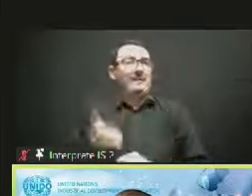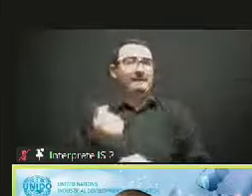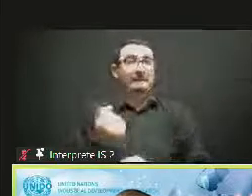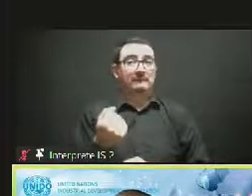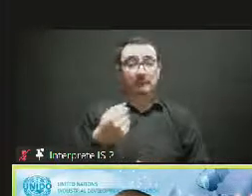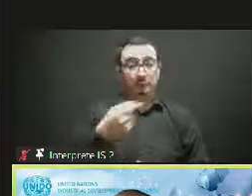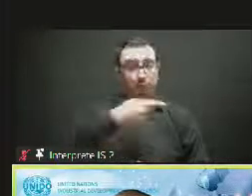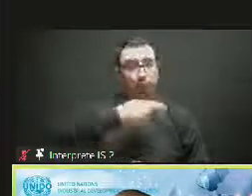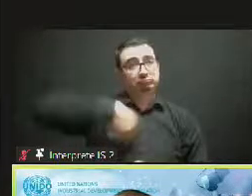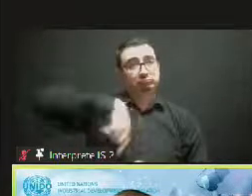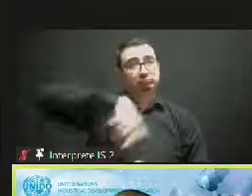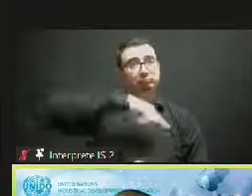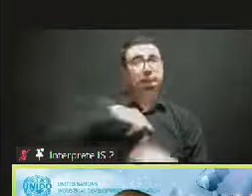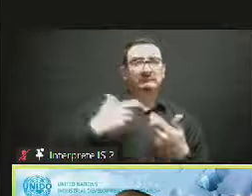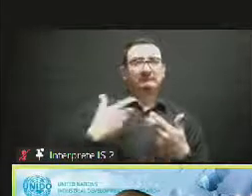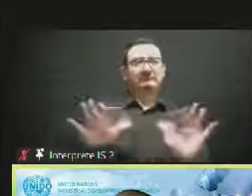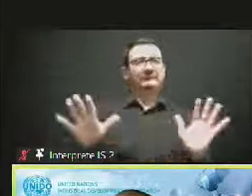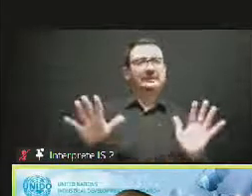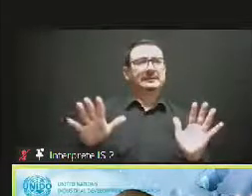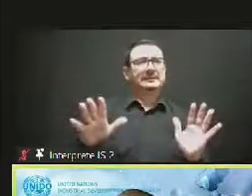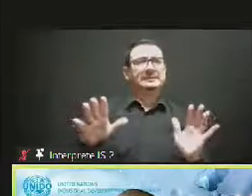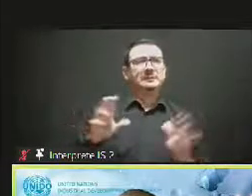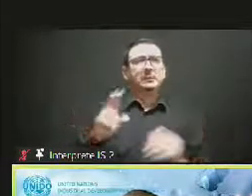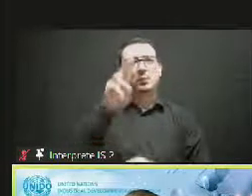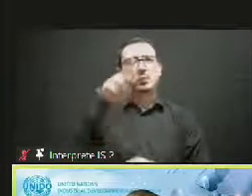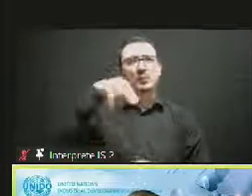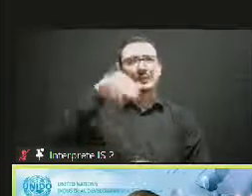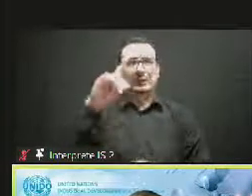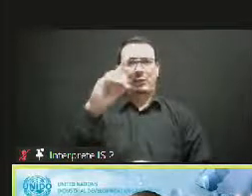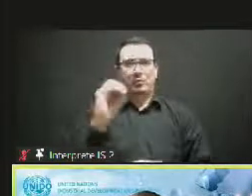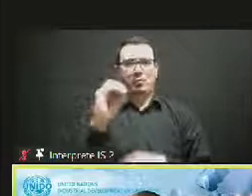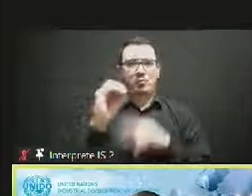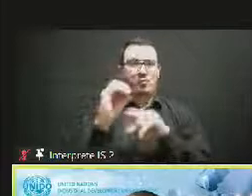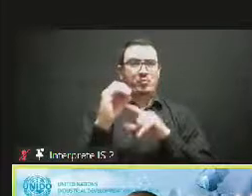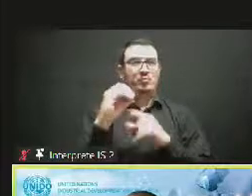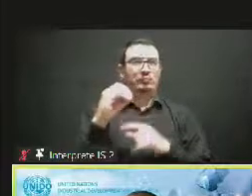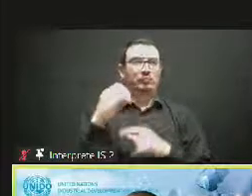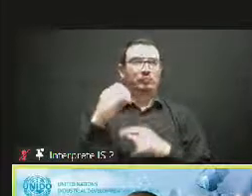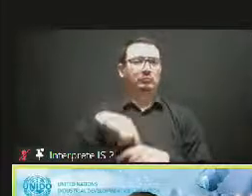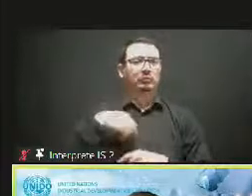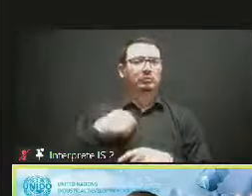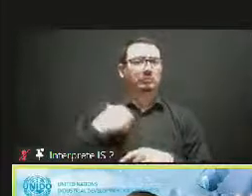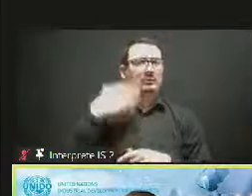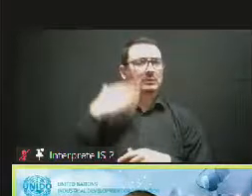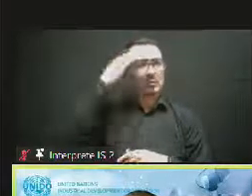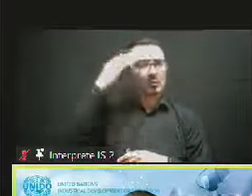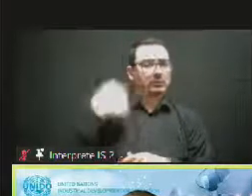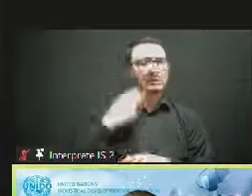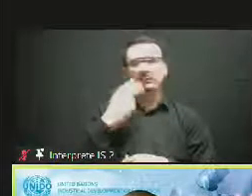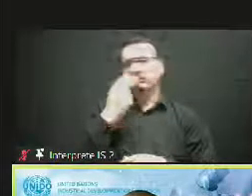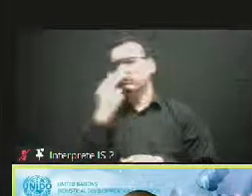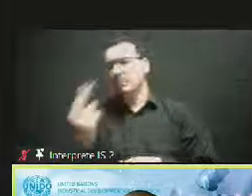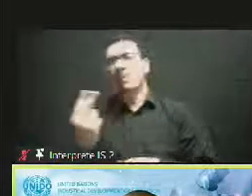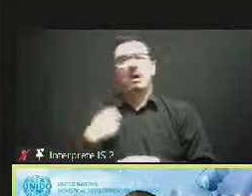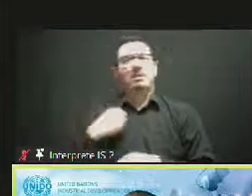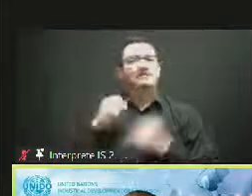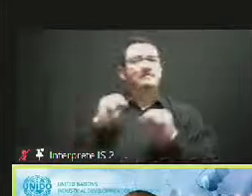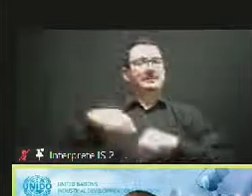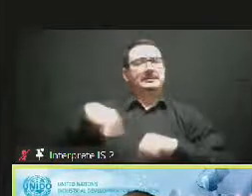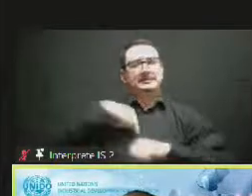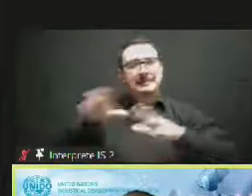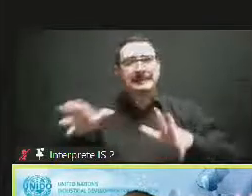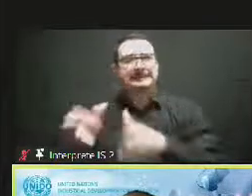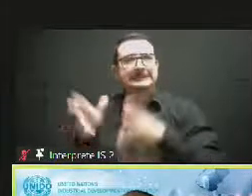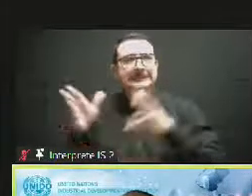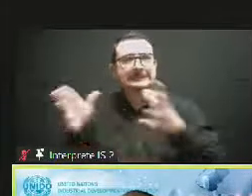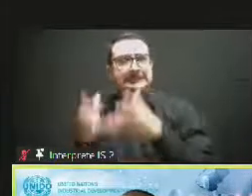boost cluster integrations. And particularly not considering any more the